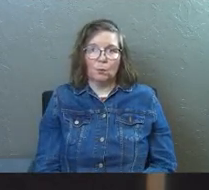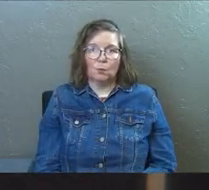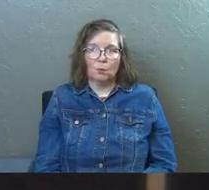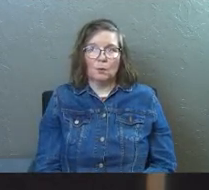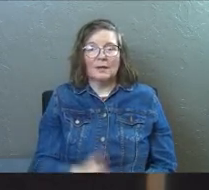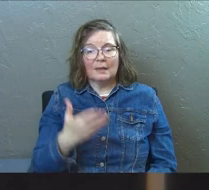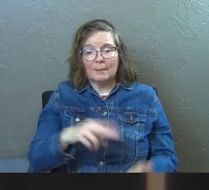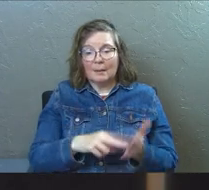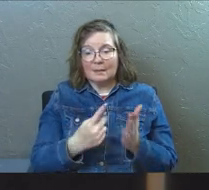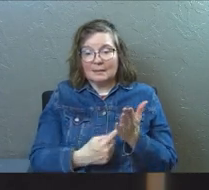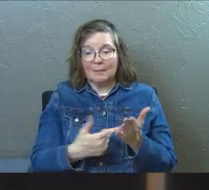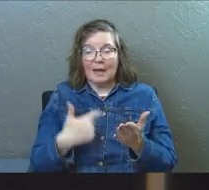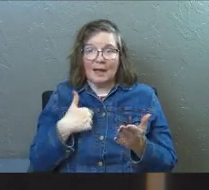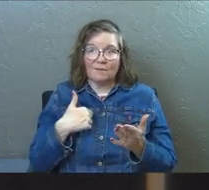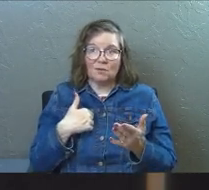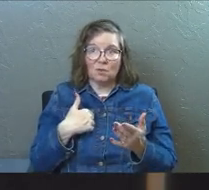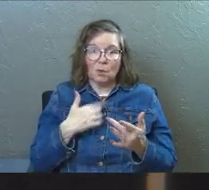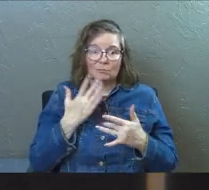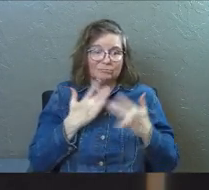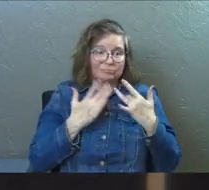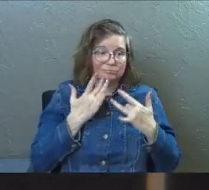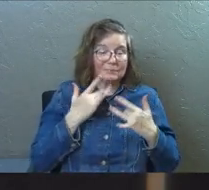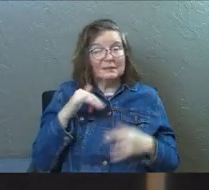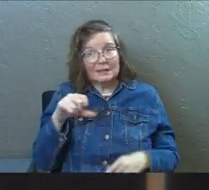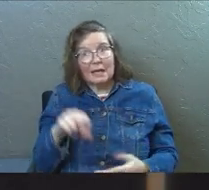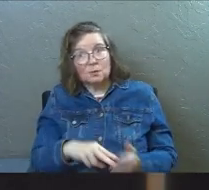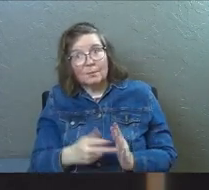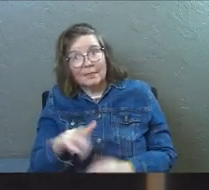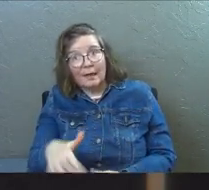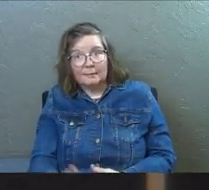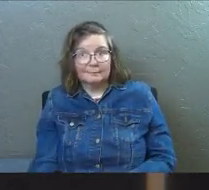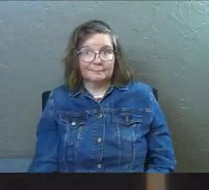Well, that might mean sometimes I've got to go without. Yes, it will. Well,